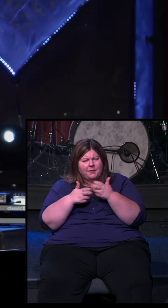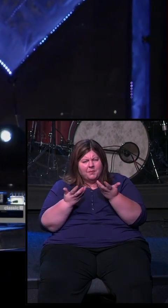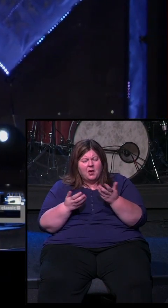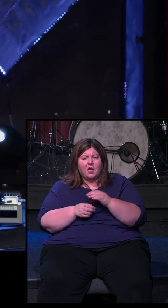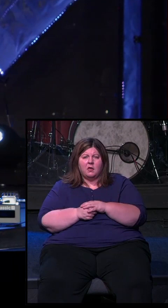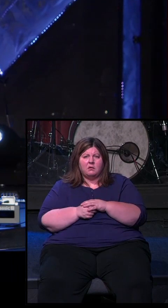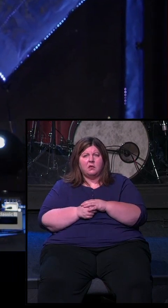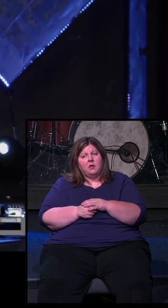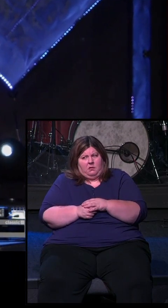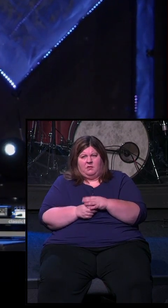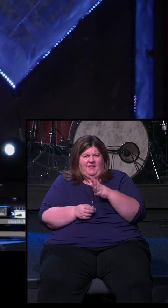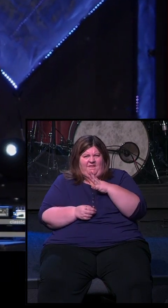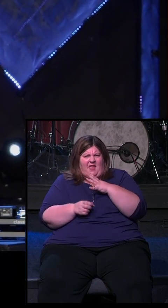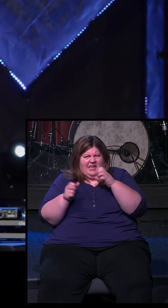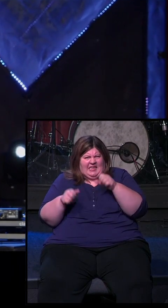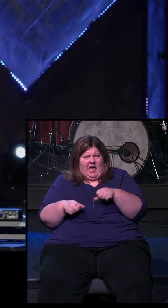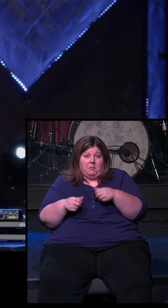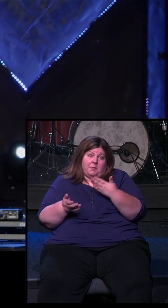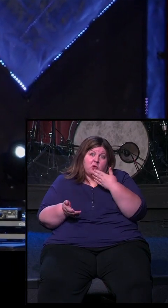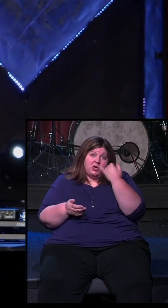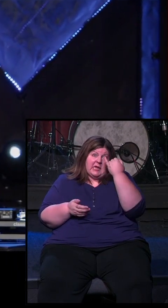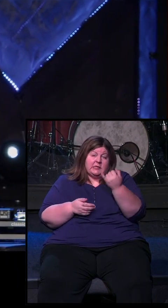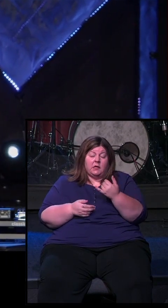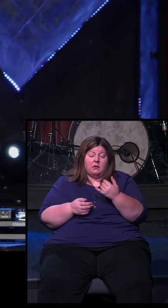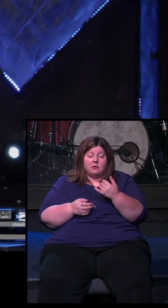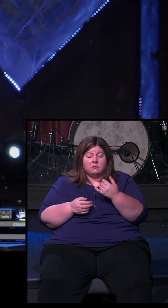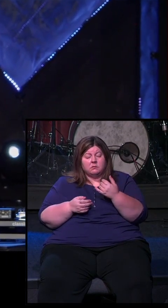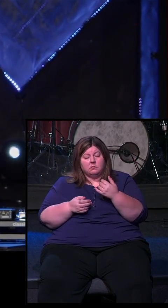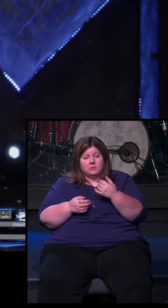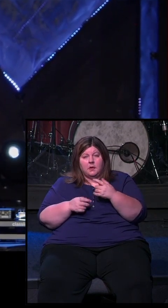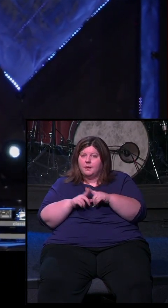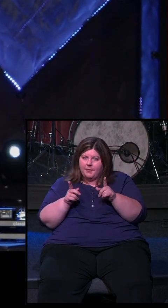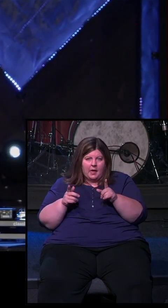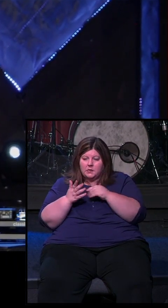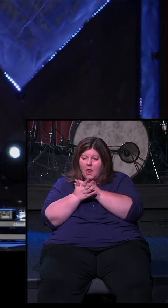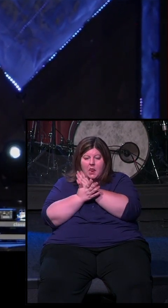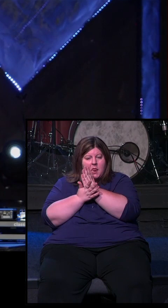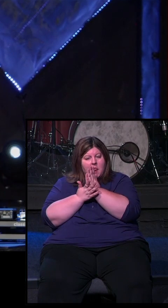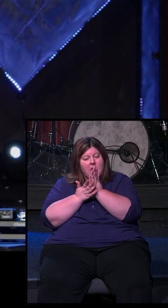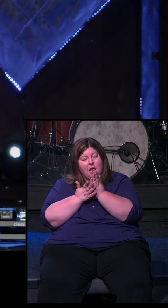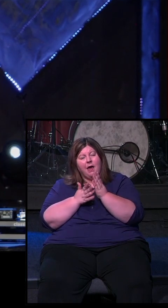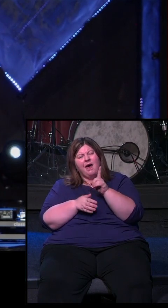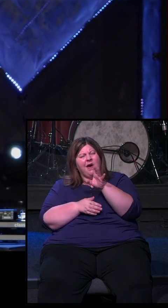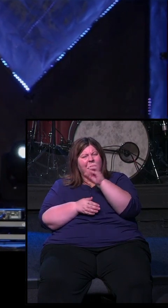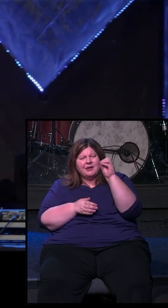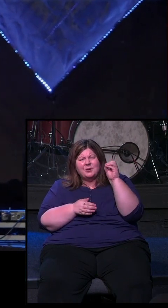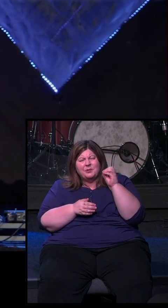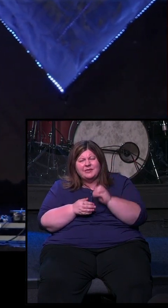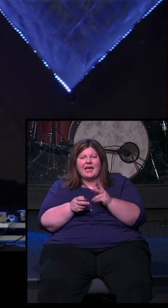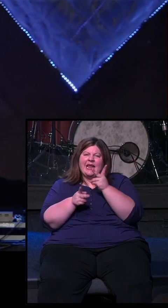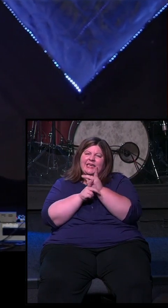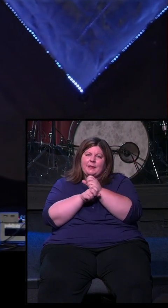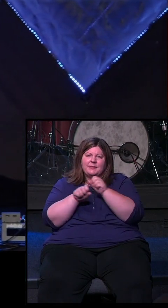not wrong to invest in any of those things. In fact, it's probably wise to invest in many things like that. But none of those things can actually deliver on what they promise